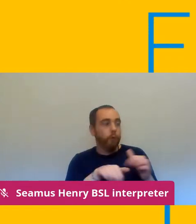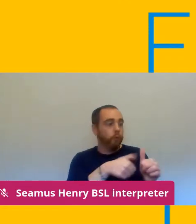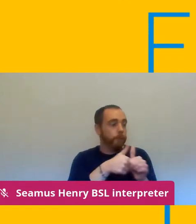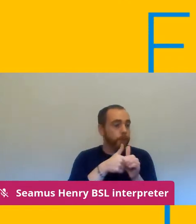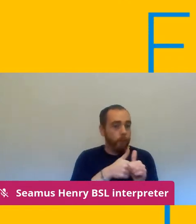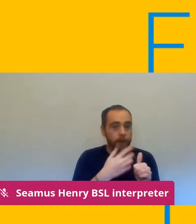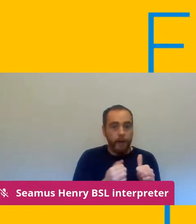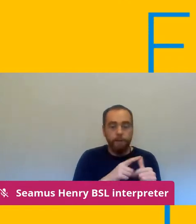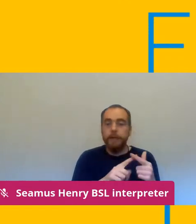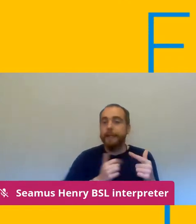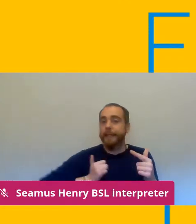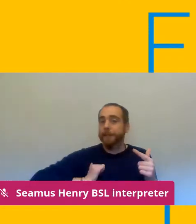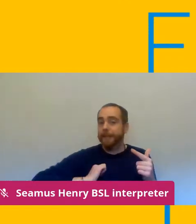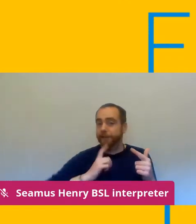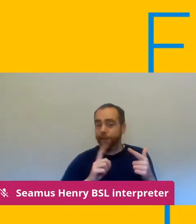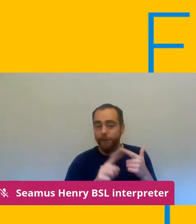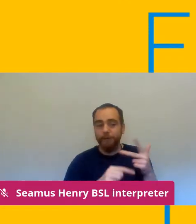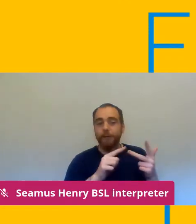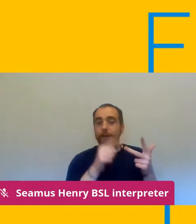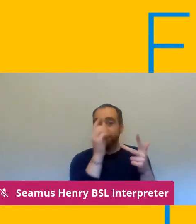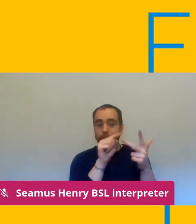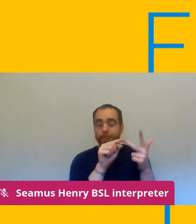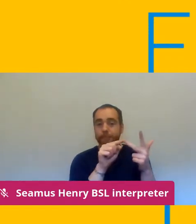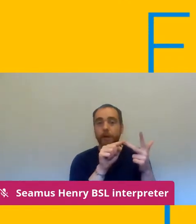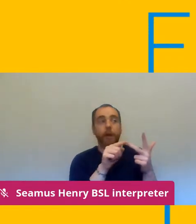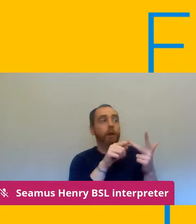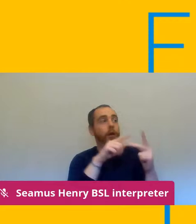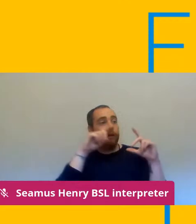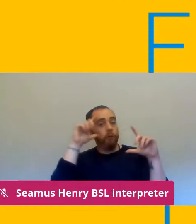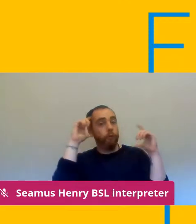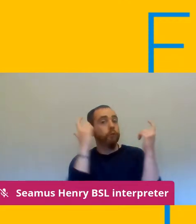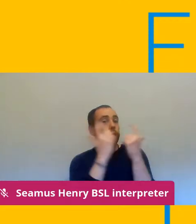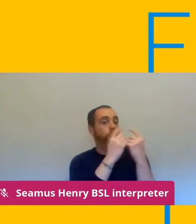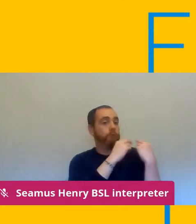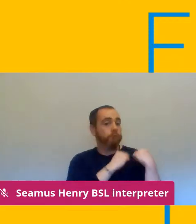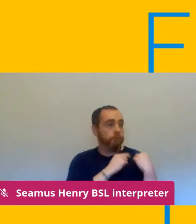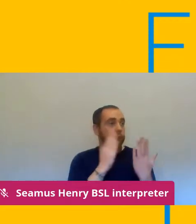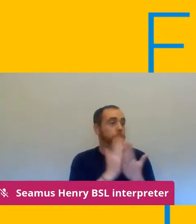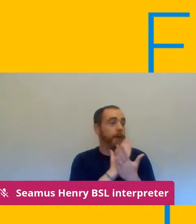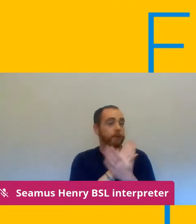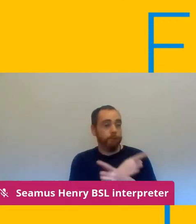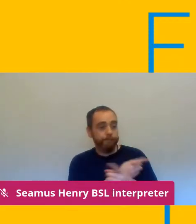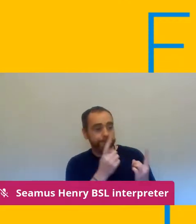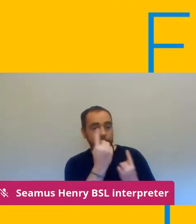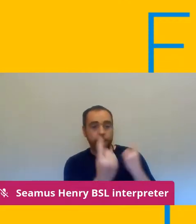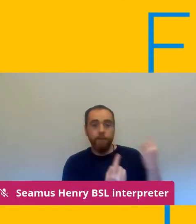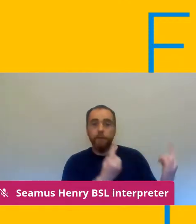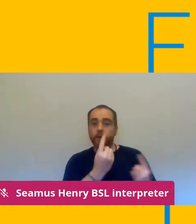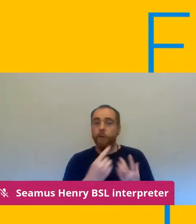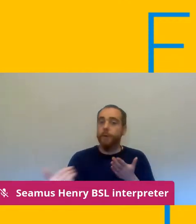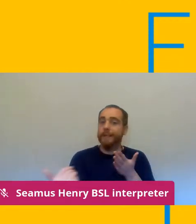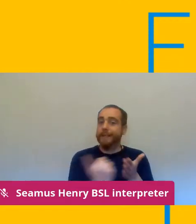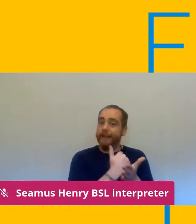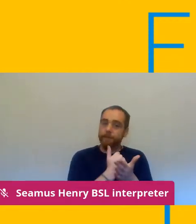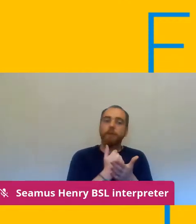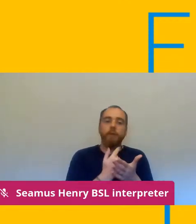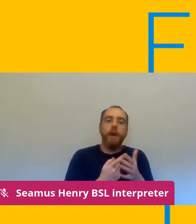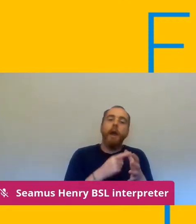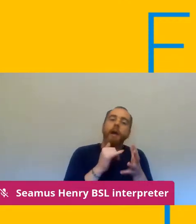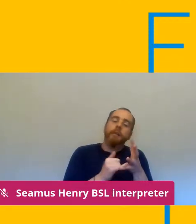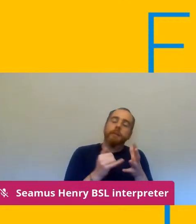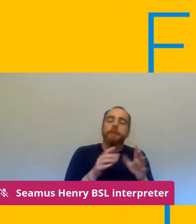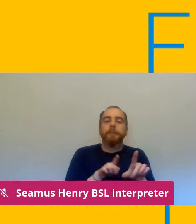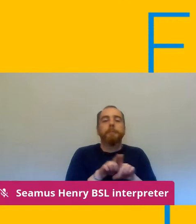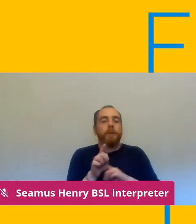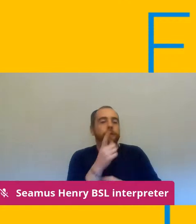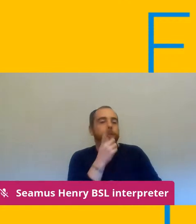and have a clear understanding of the college's role in making sure that as much as possible anybody who enters